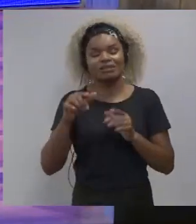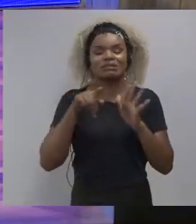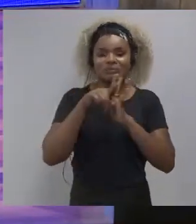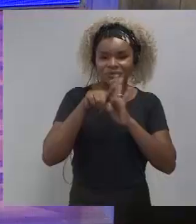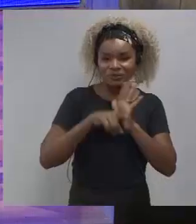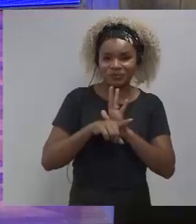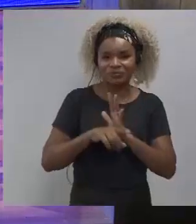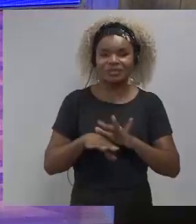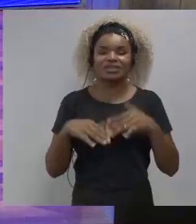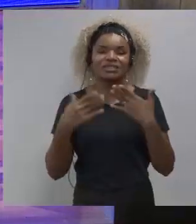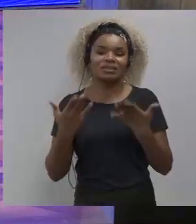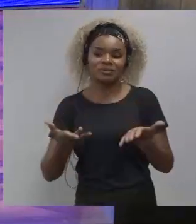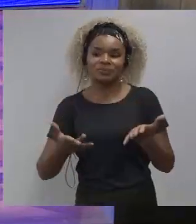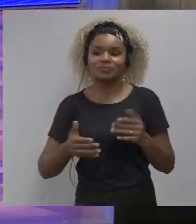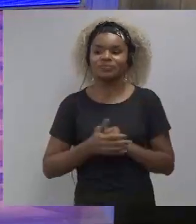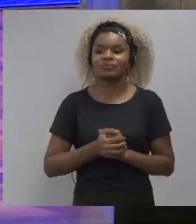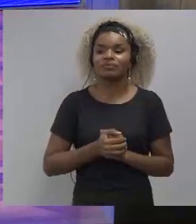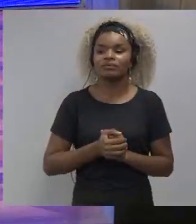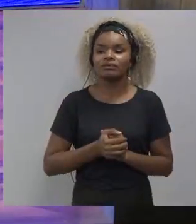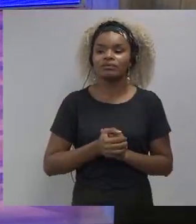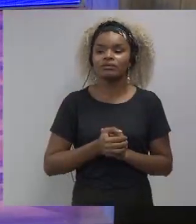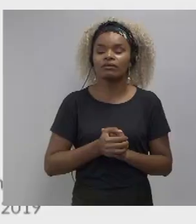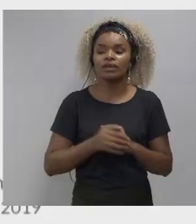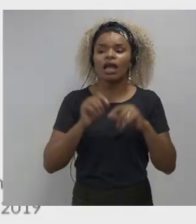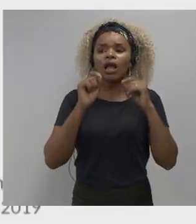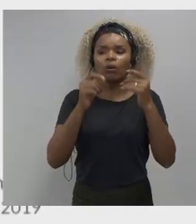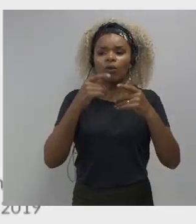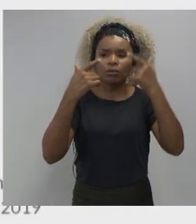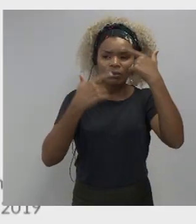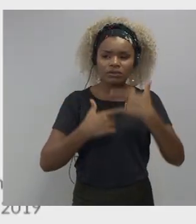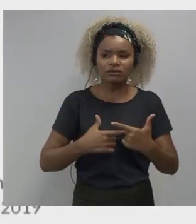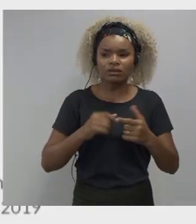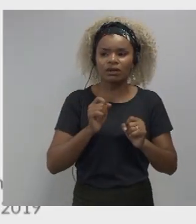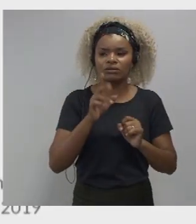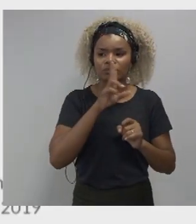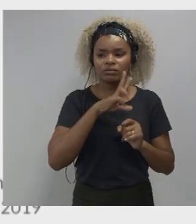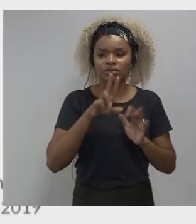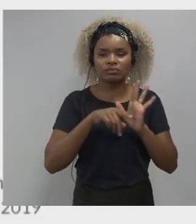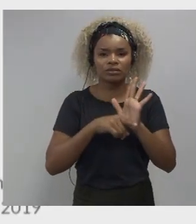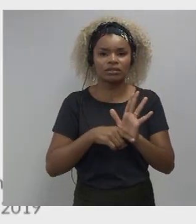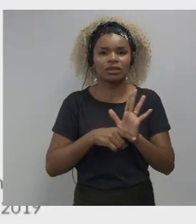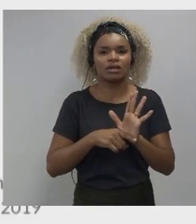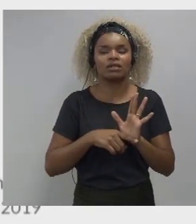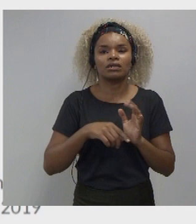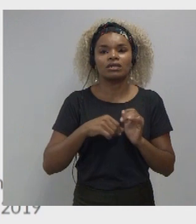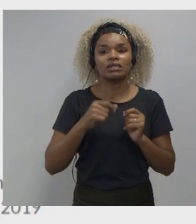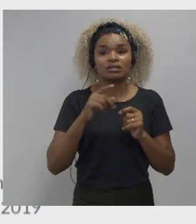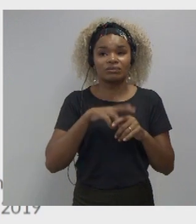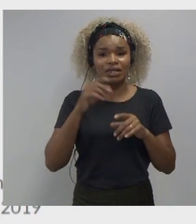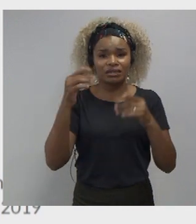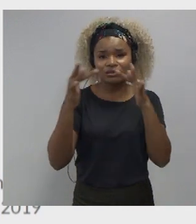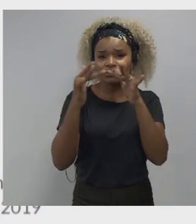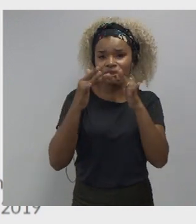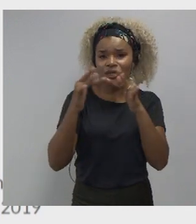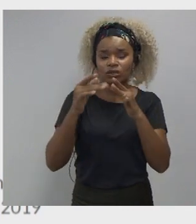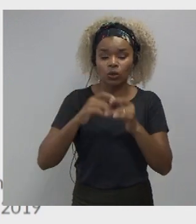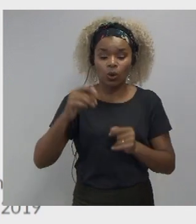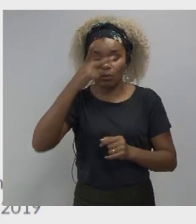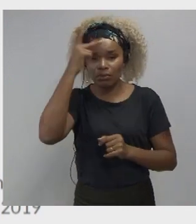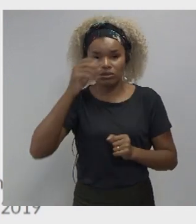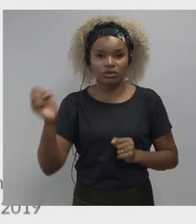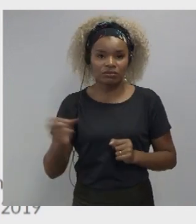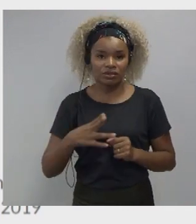so a study was done about the individual traits that are most associated with innovative